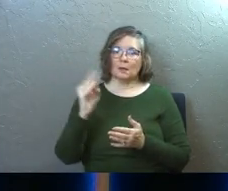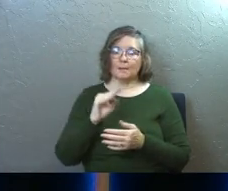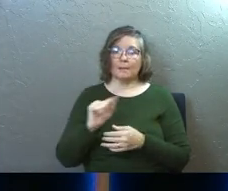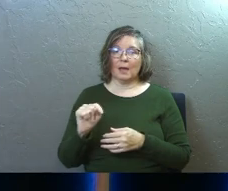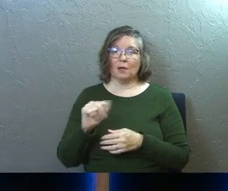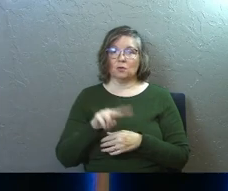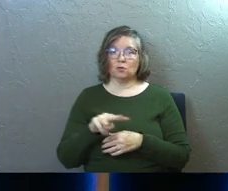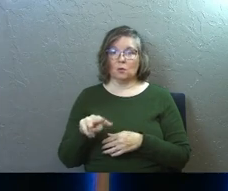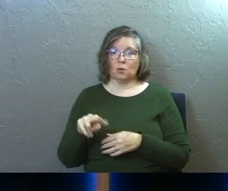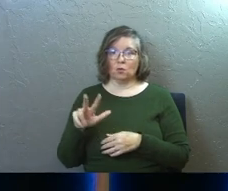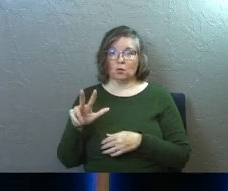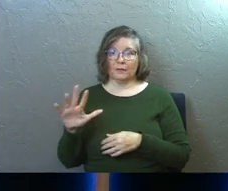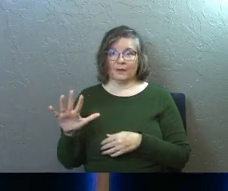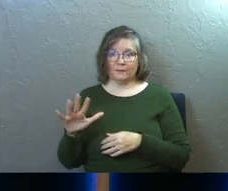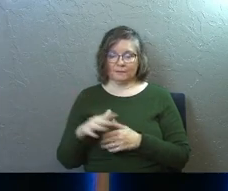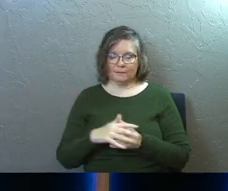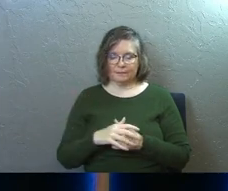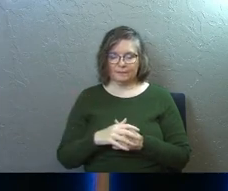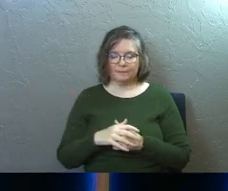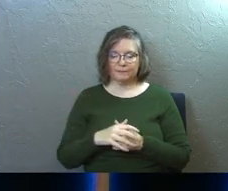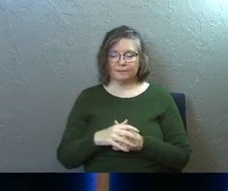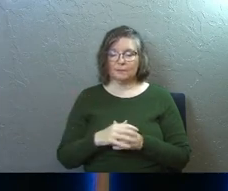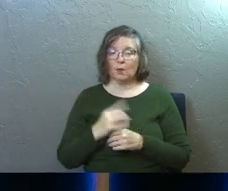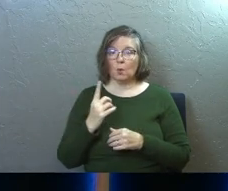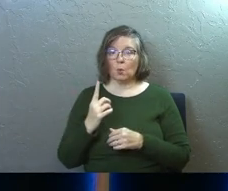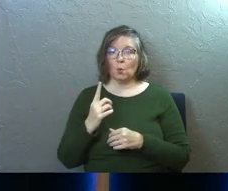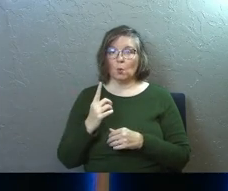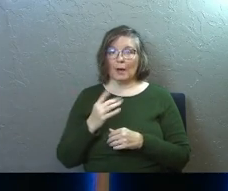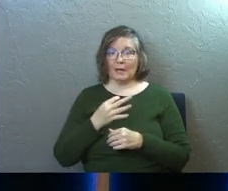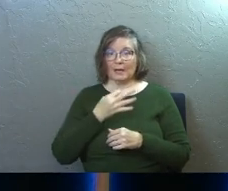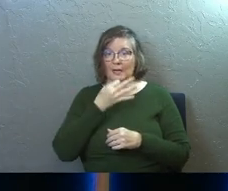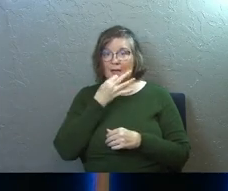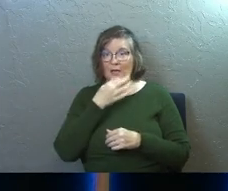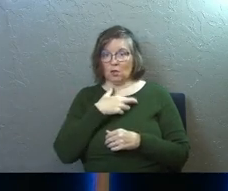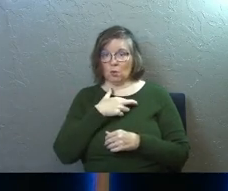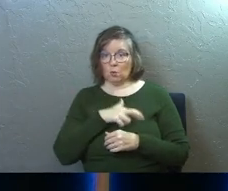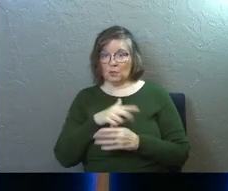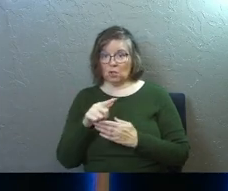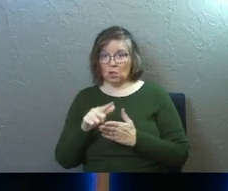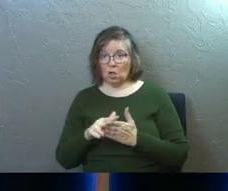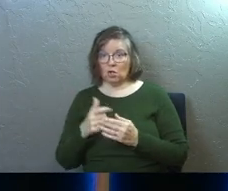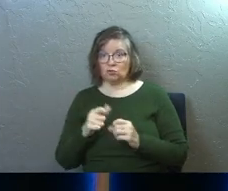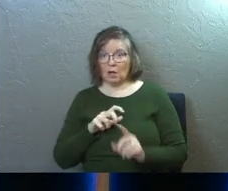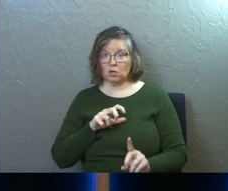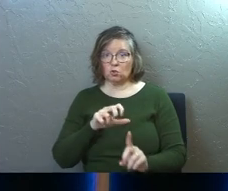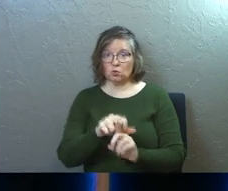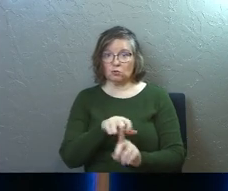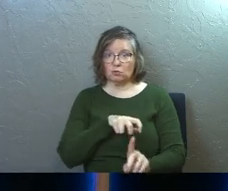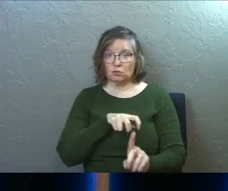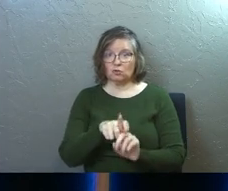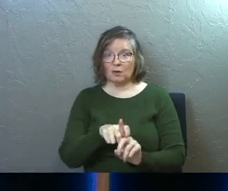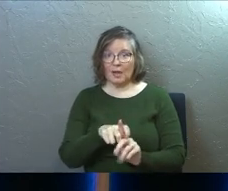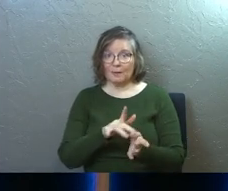Matthew 22, 35. One of them, an expert in the religious law, tried to trap Jesus with this question.